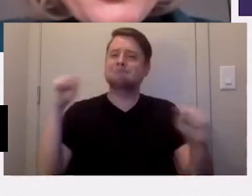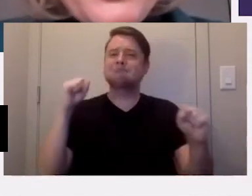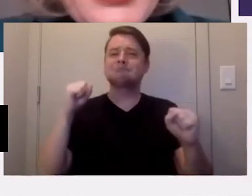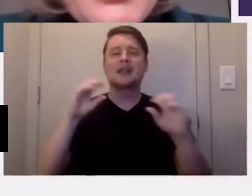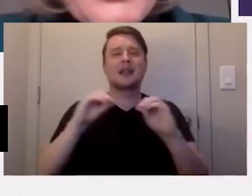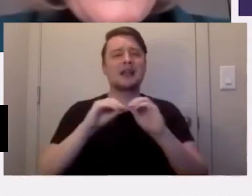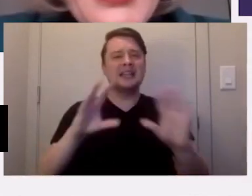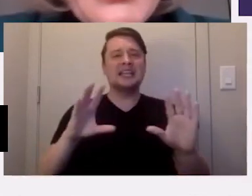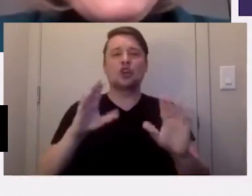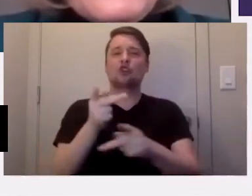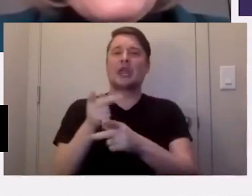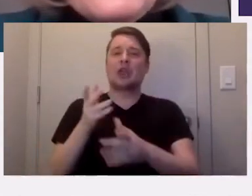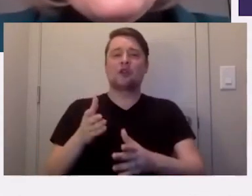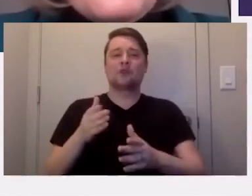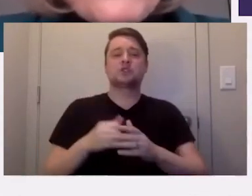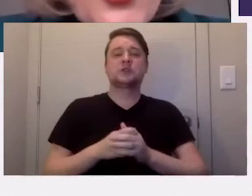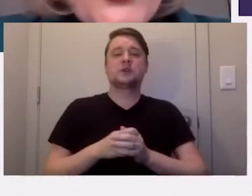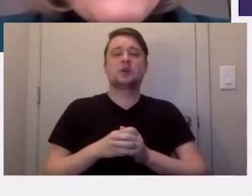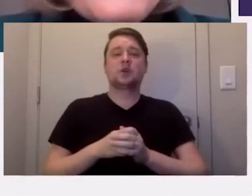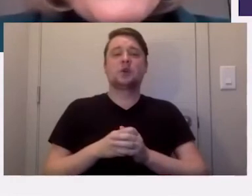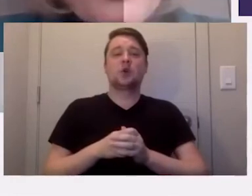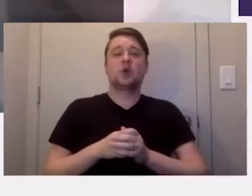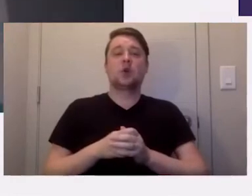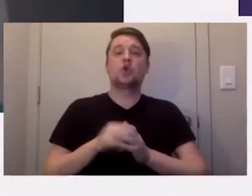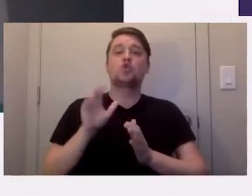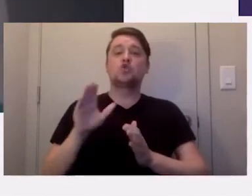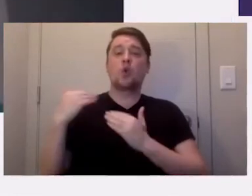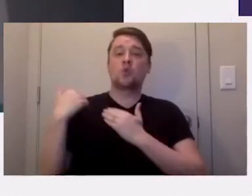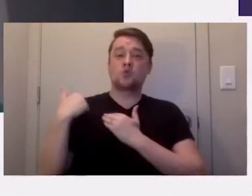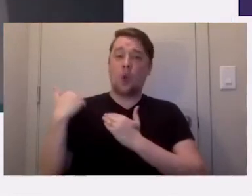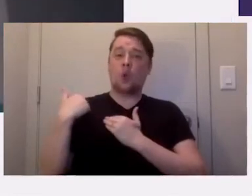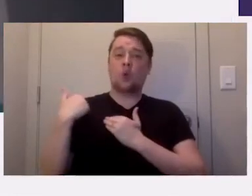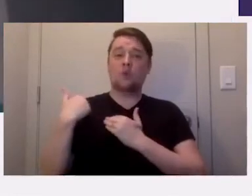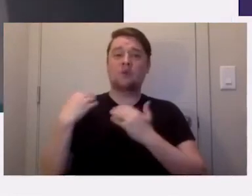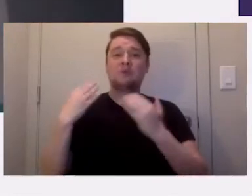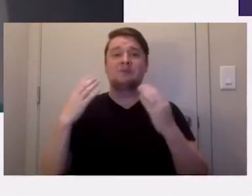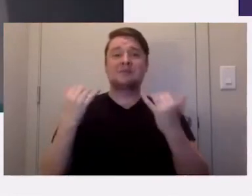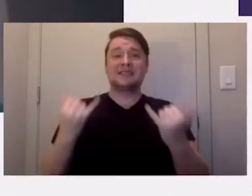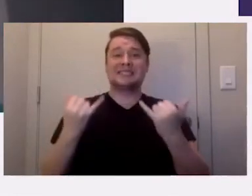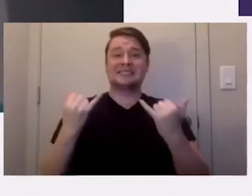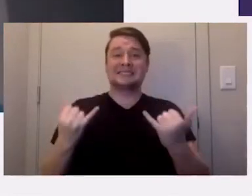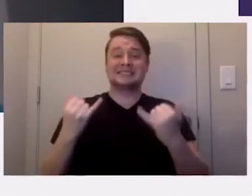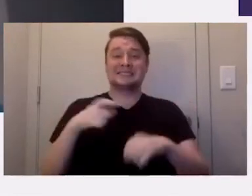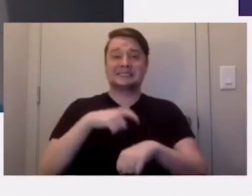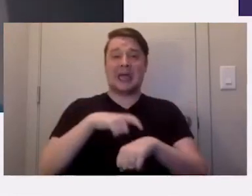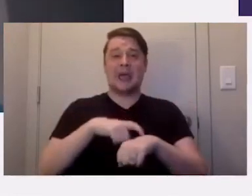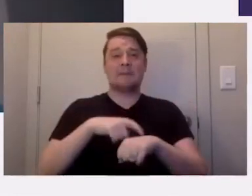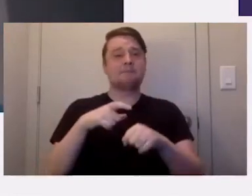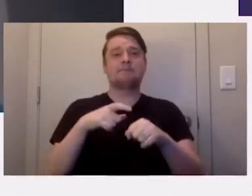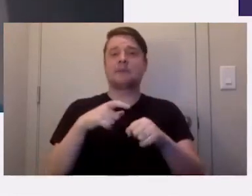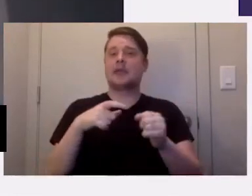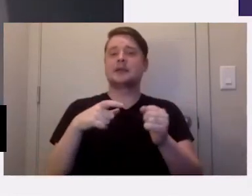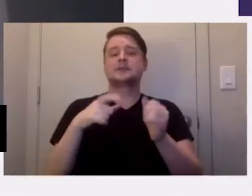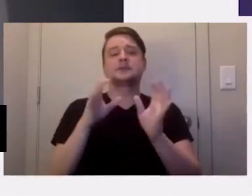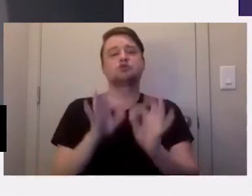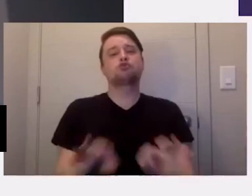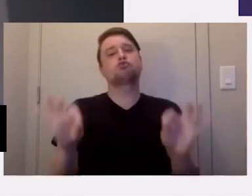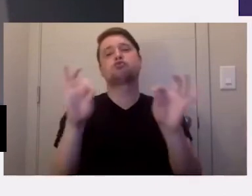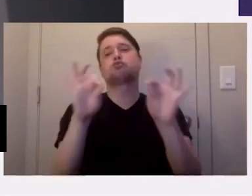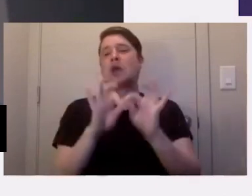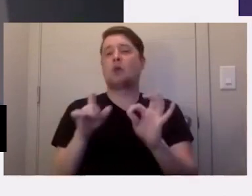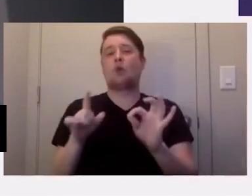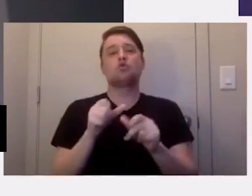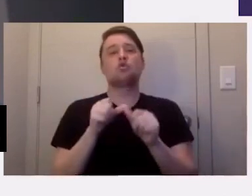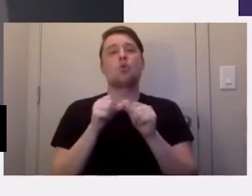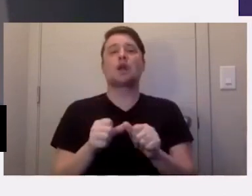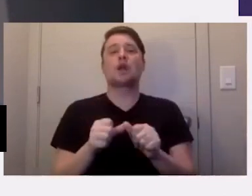caregivers that the role you are playing at this moment in time is critical. You are keeping folks